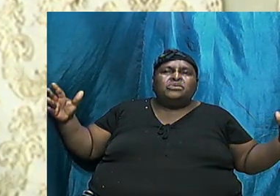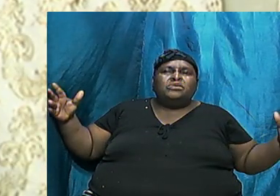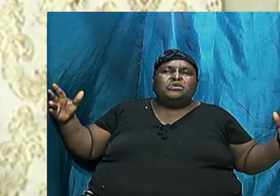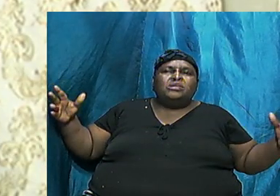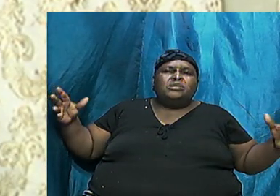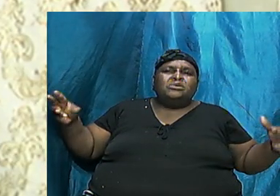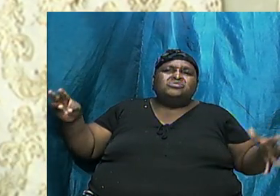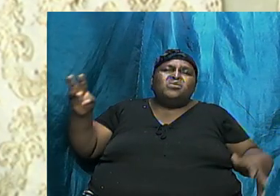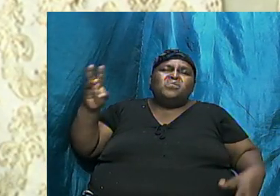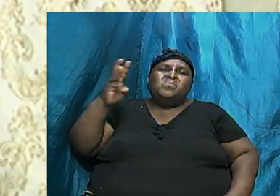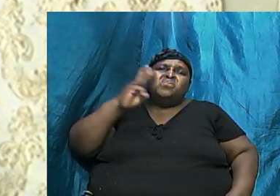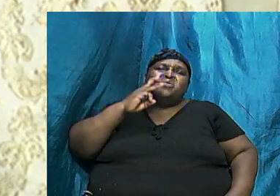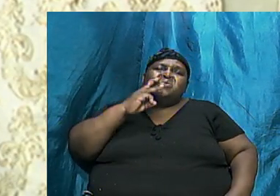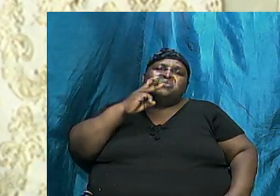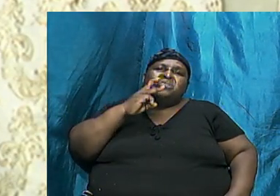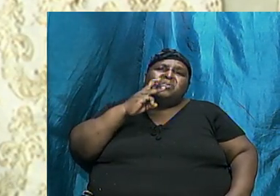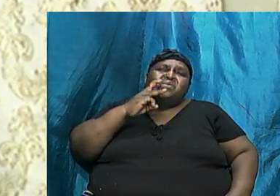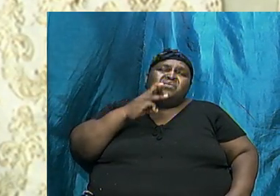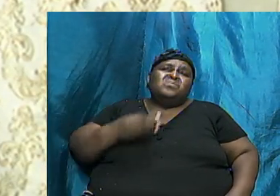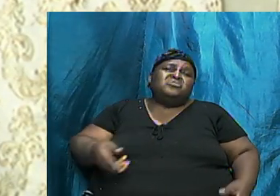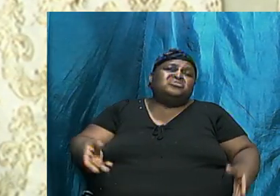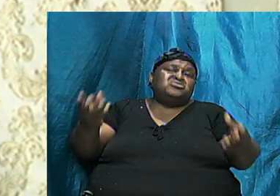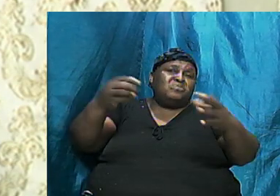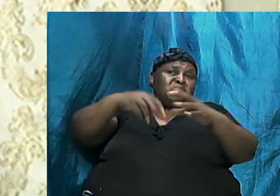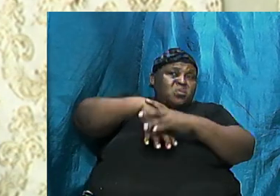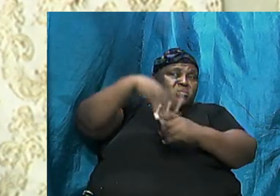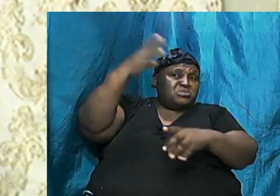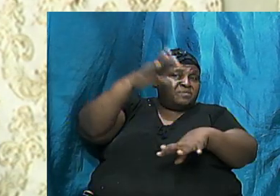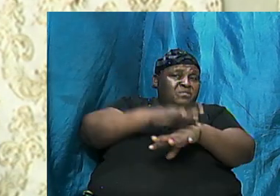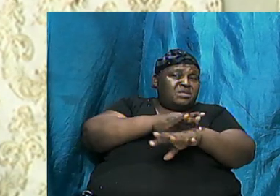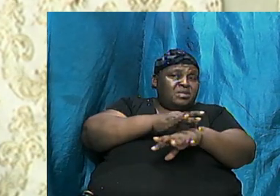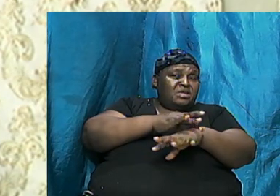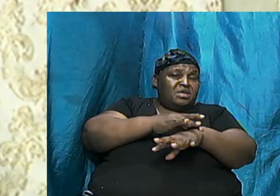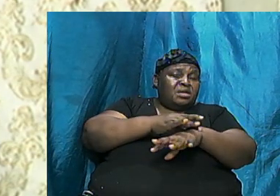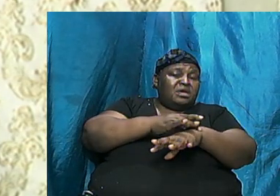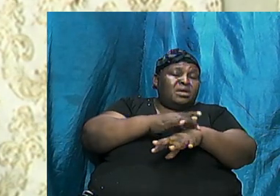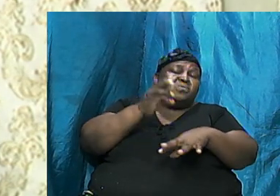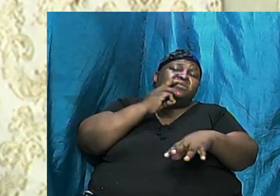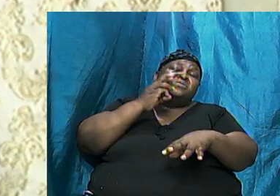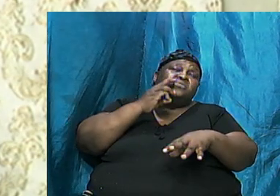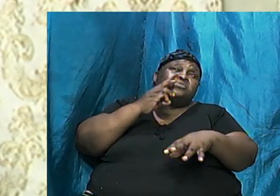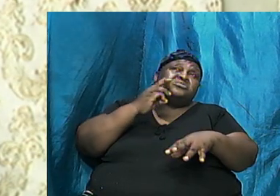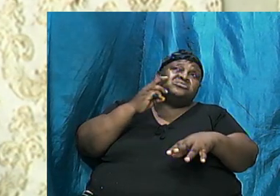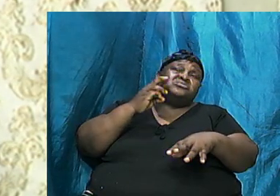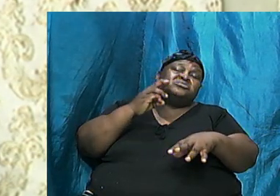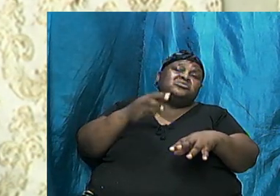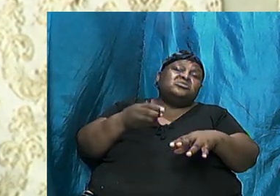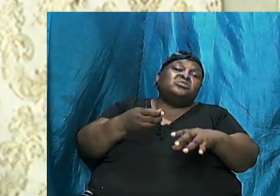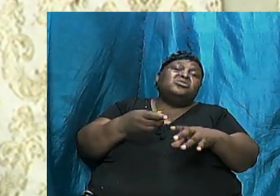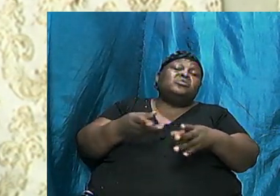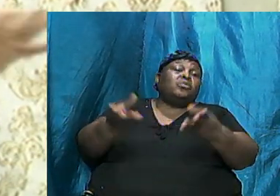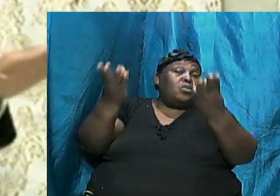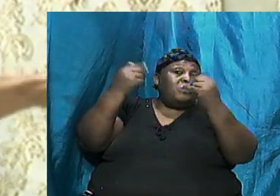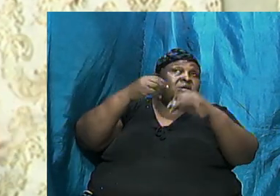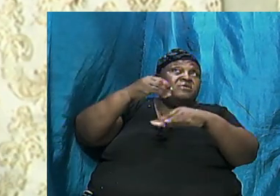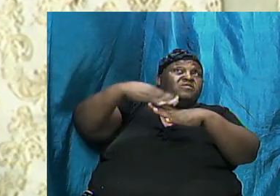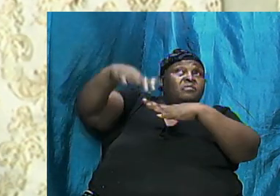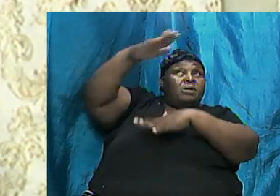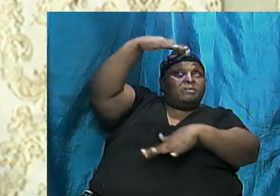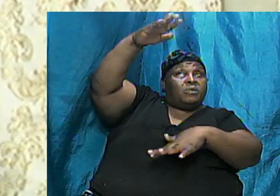Galore Came So Water Was Coming From Below Water Was Coming From Above It Did A Great